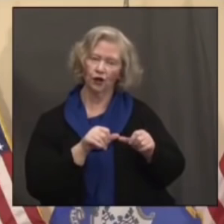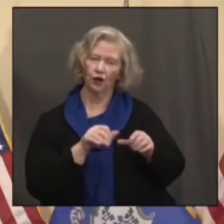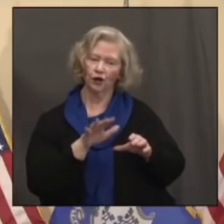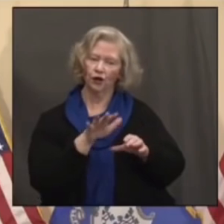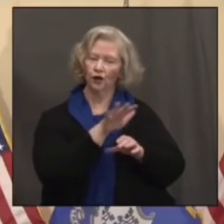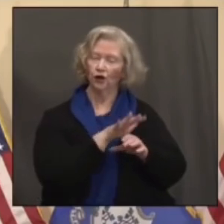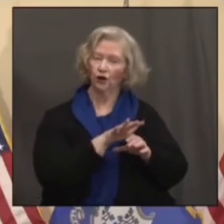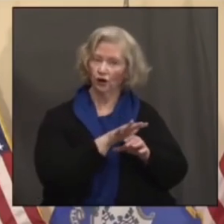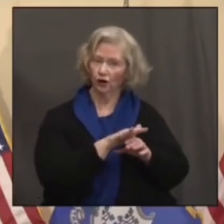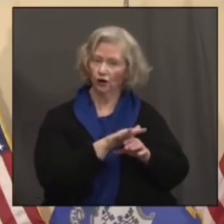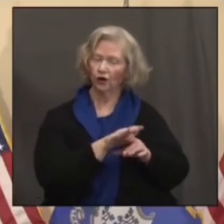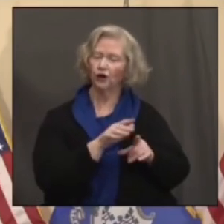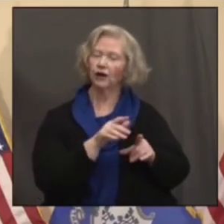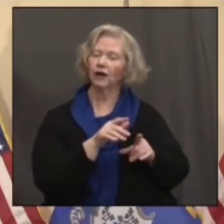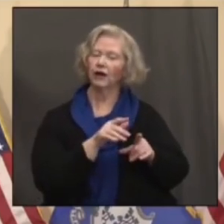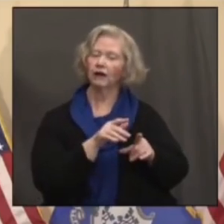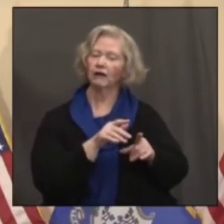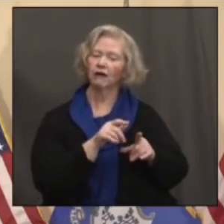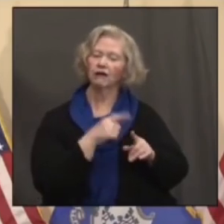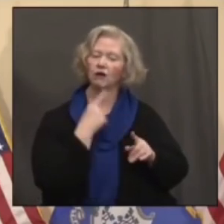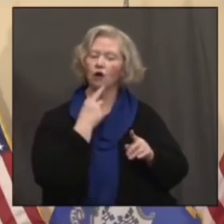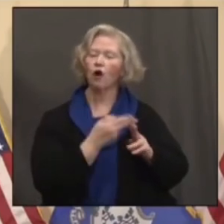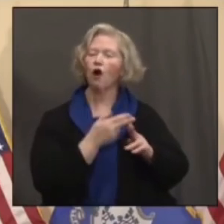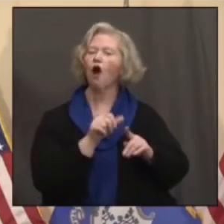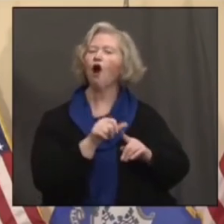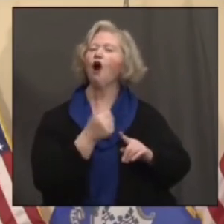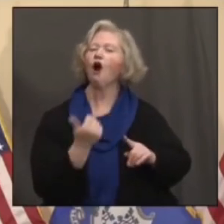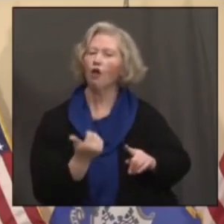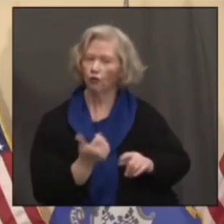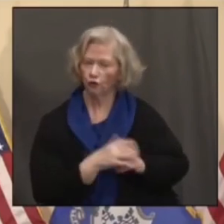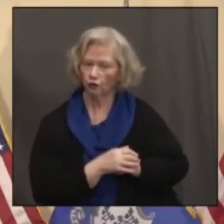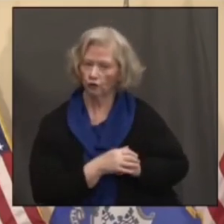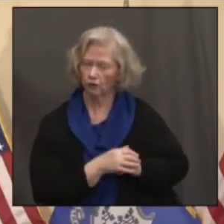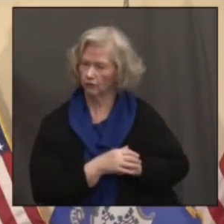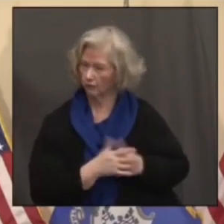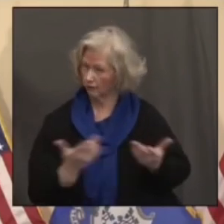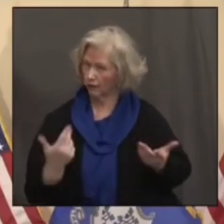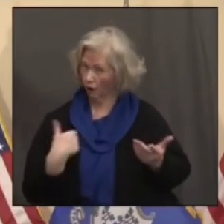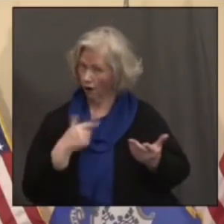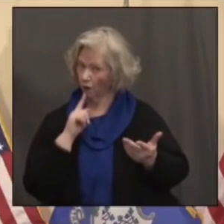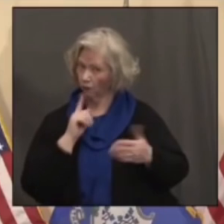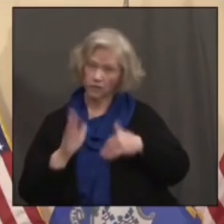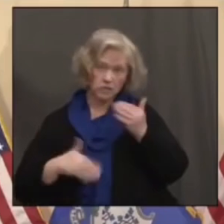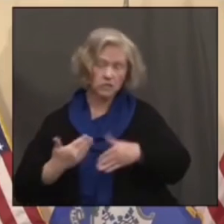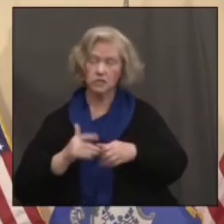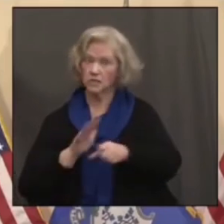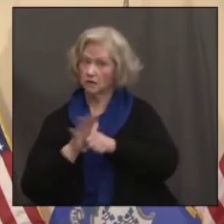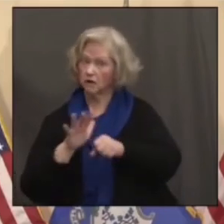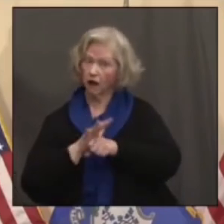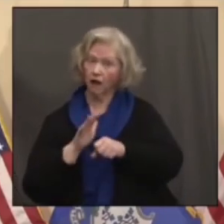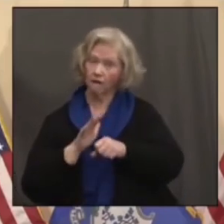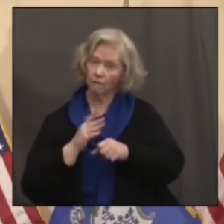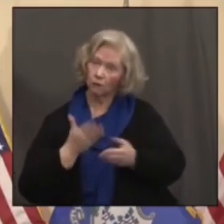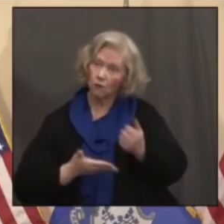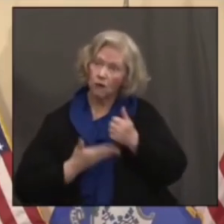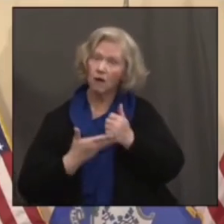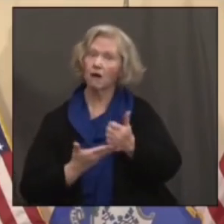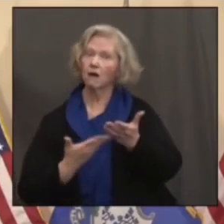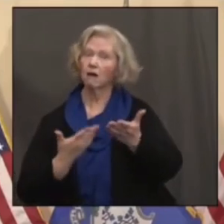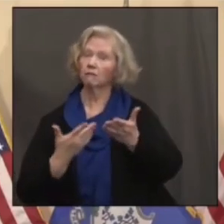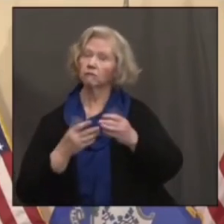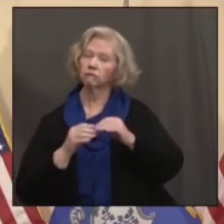category. Is that a concern? Are we making enough progress in terms of addressing the